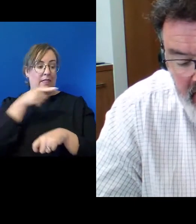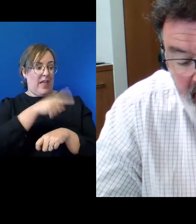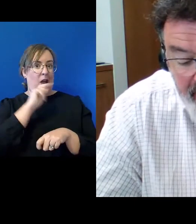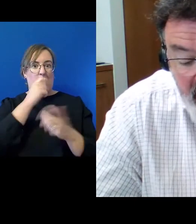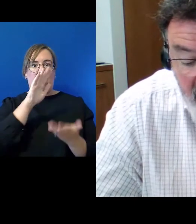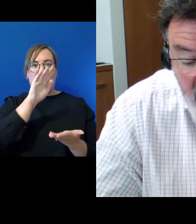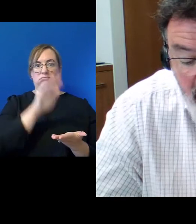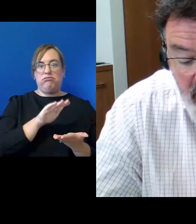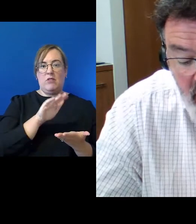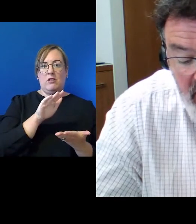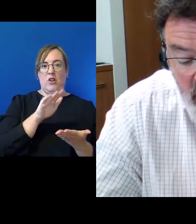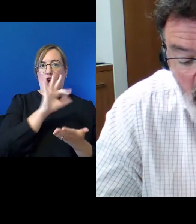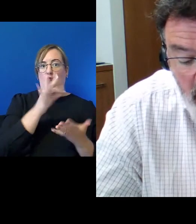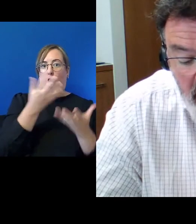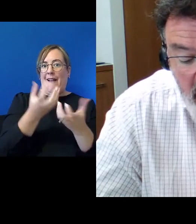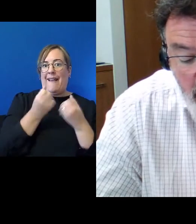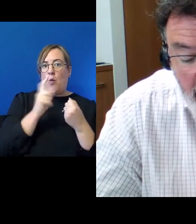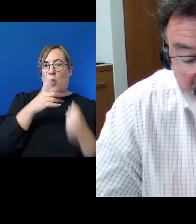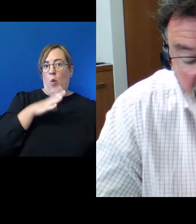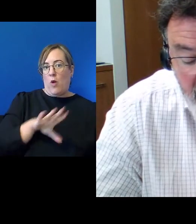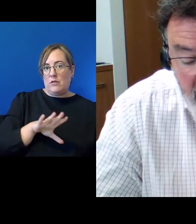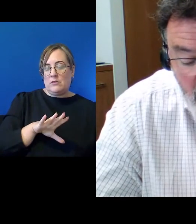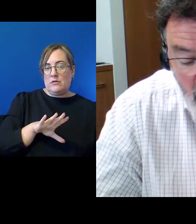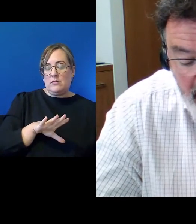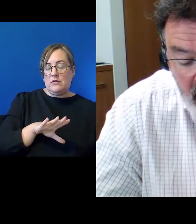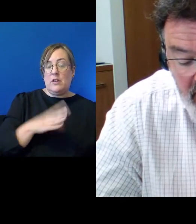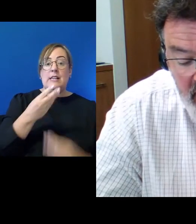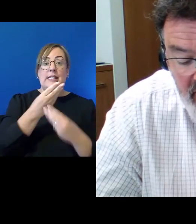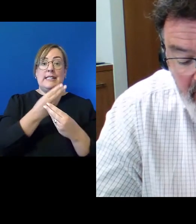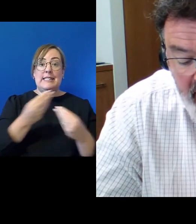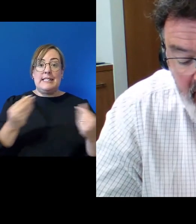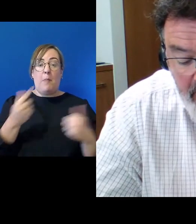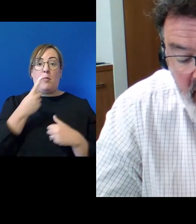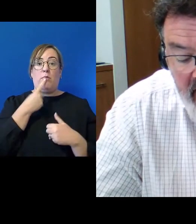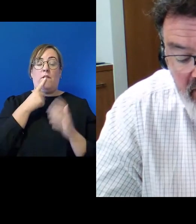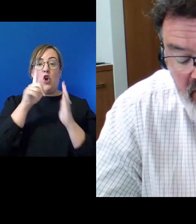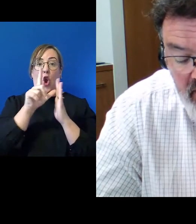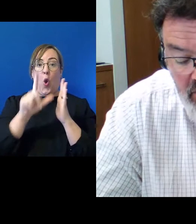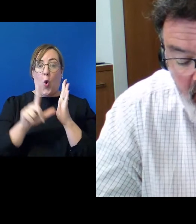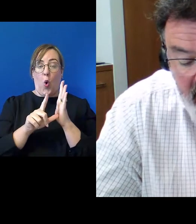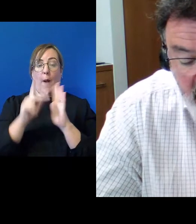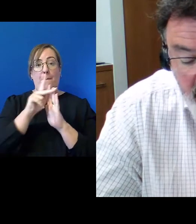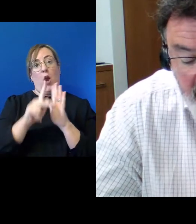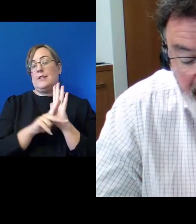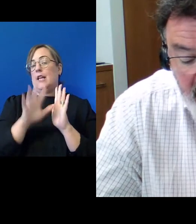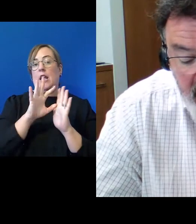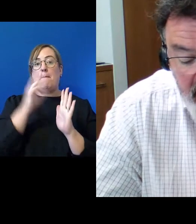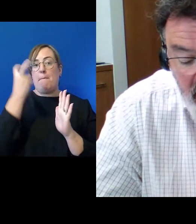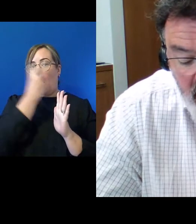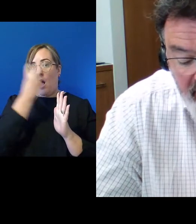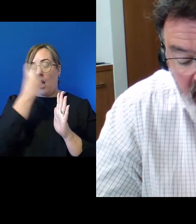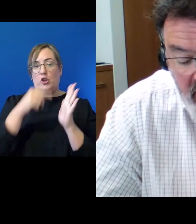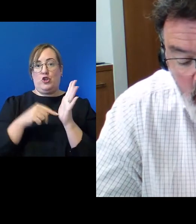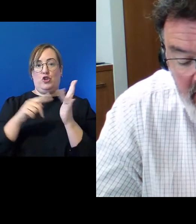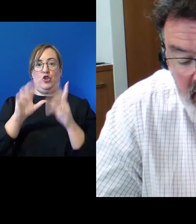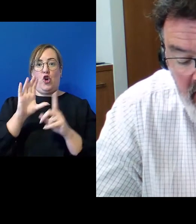Some, though by no means all, would prefer that law and policy was completely blind to any culture that did